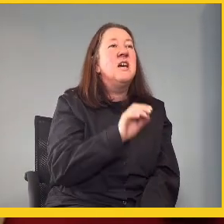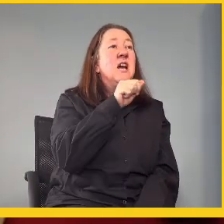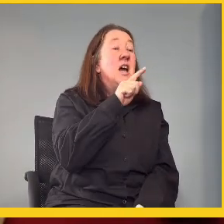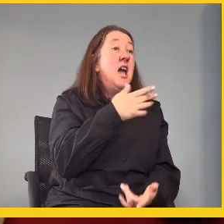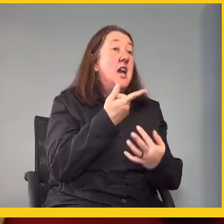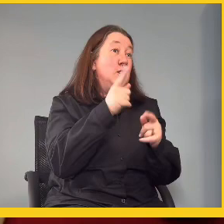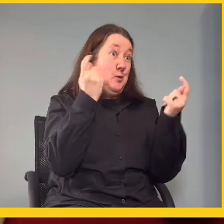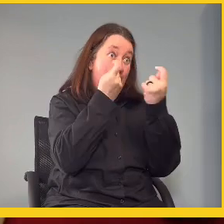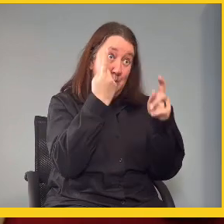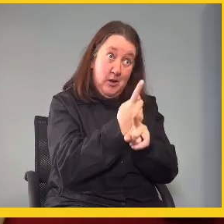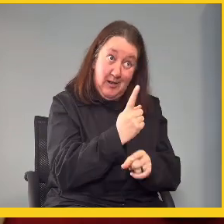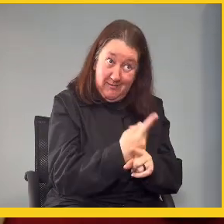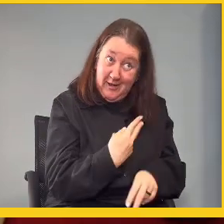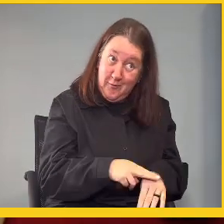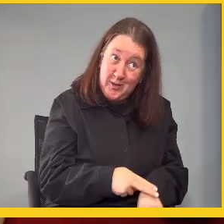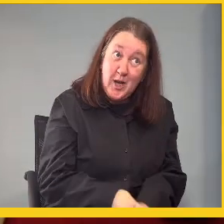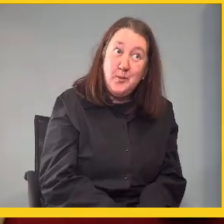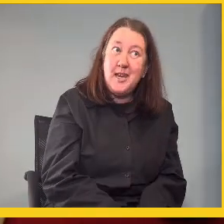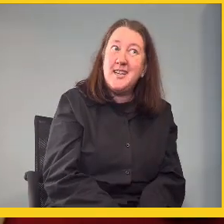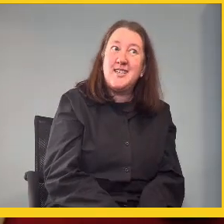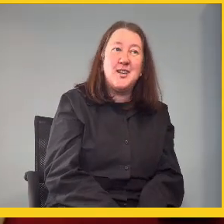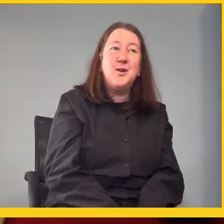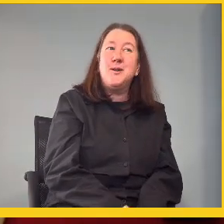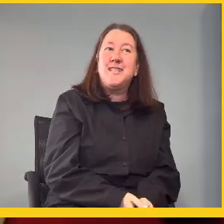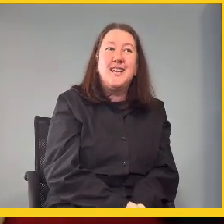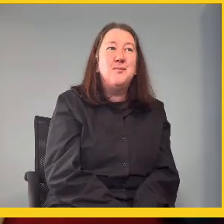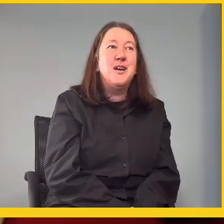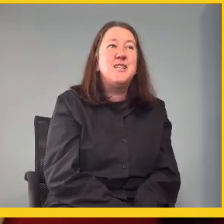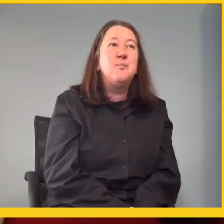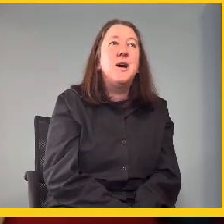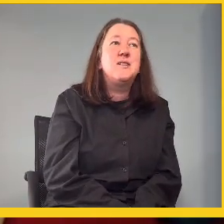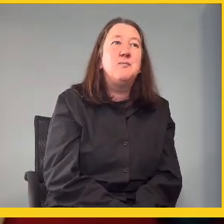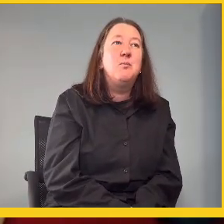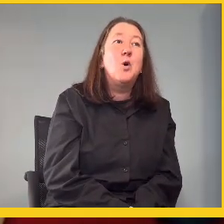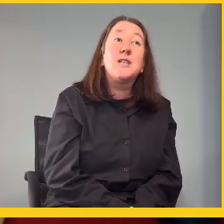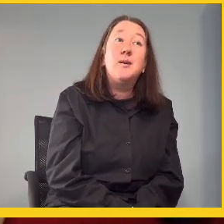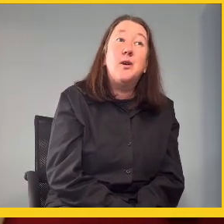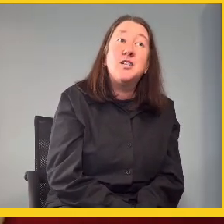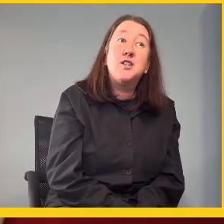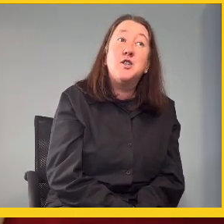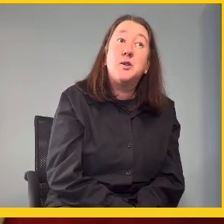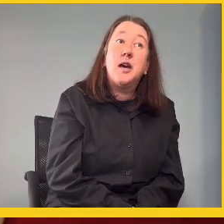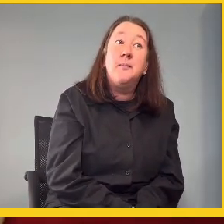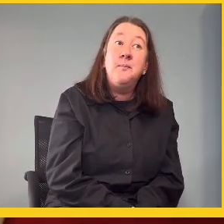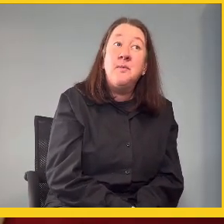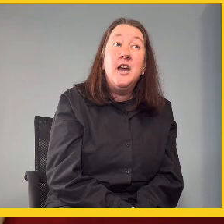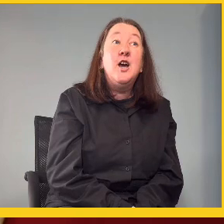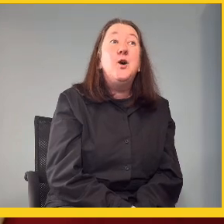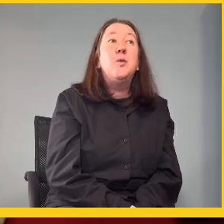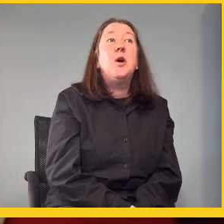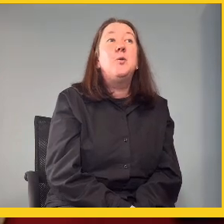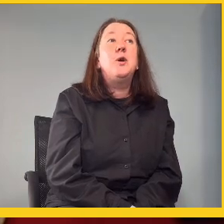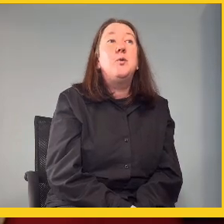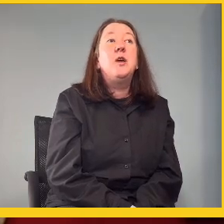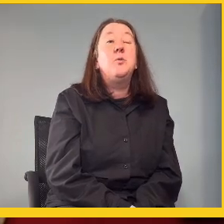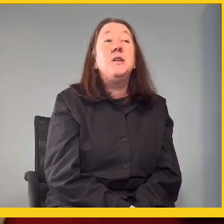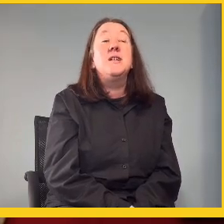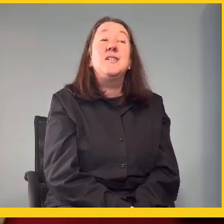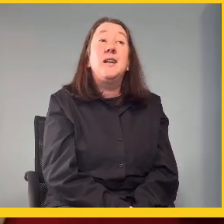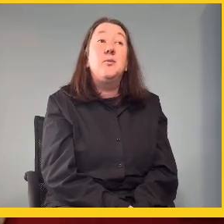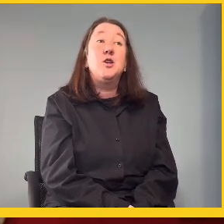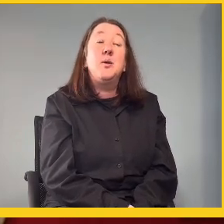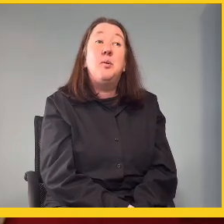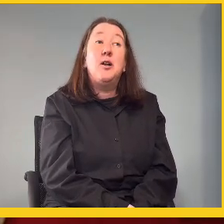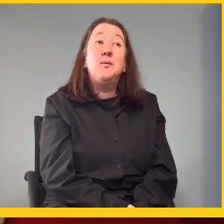course you celebrated, right, of course, like... Yes, so we celebrated, but more celebrations to come. Yeah. We,